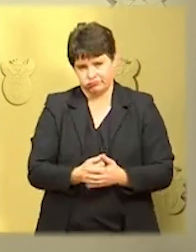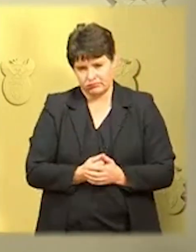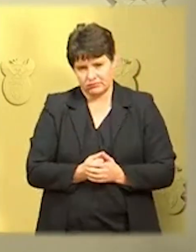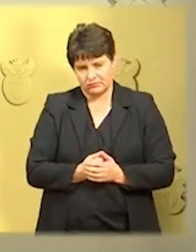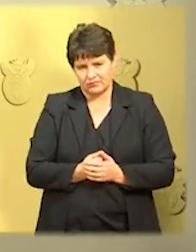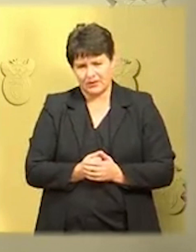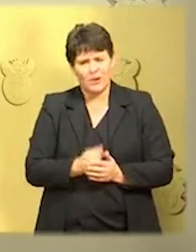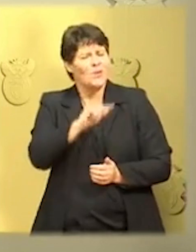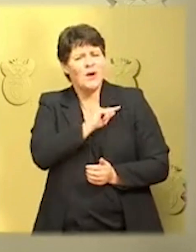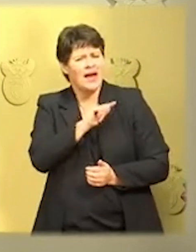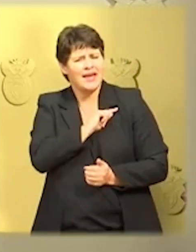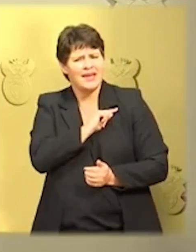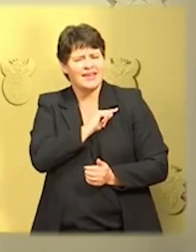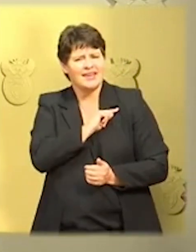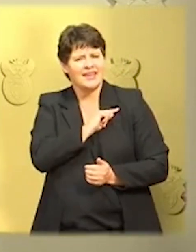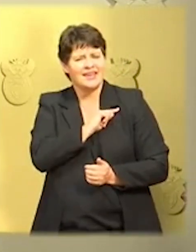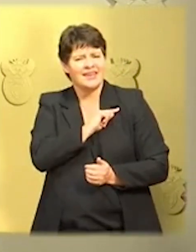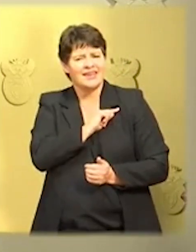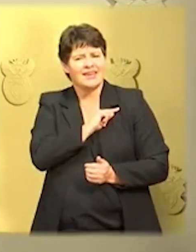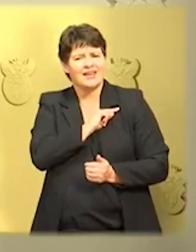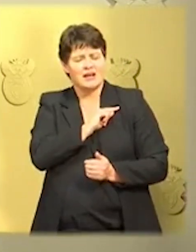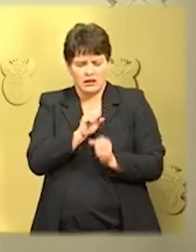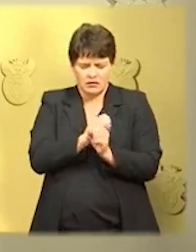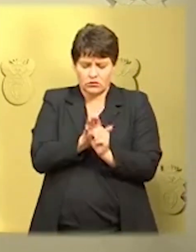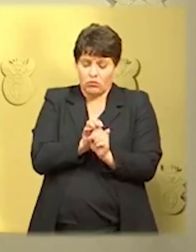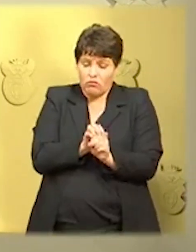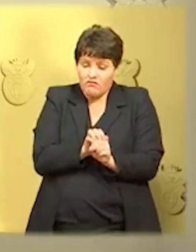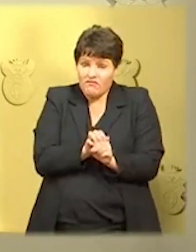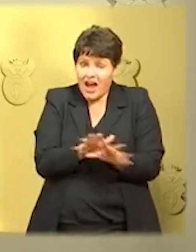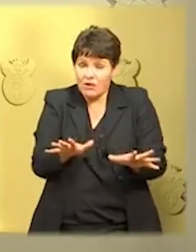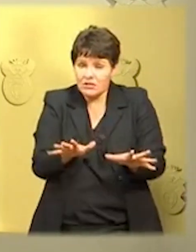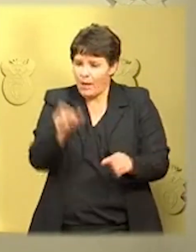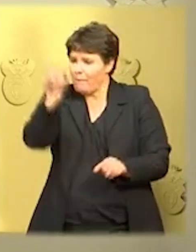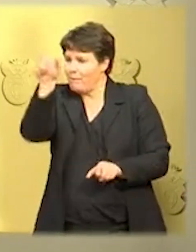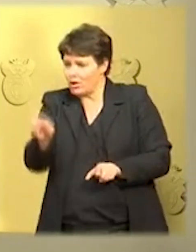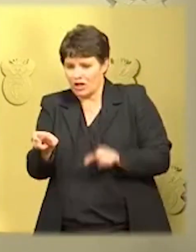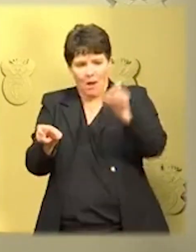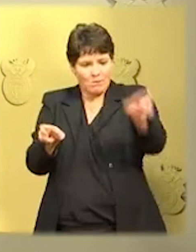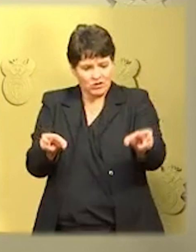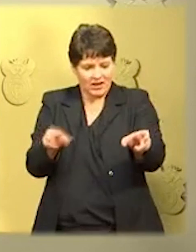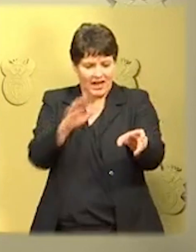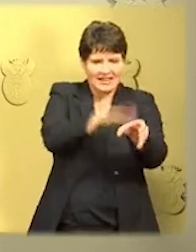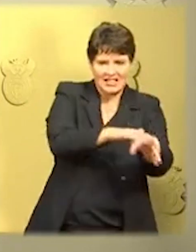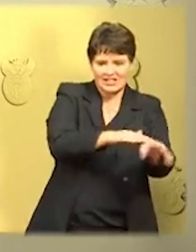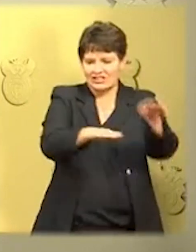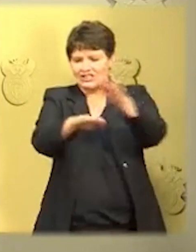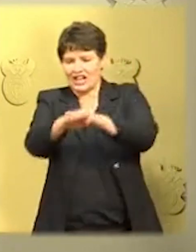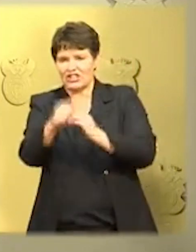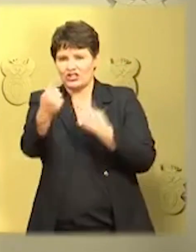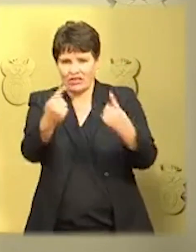as we have said before, by contact between people. If people do not travel